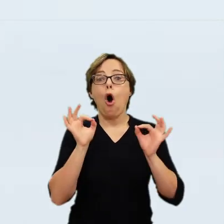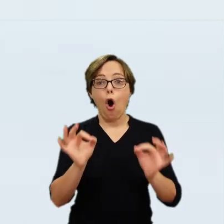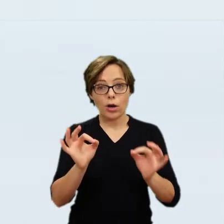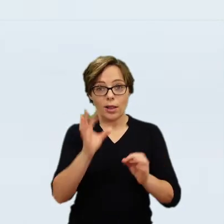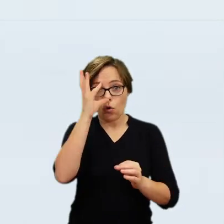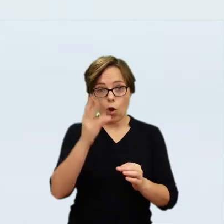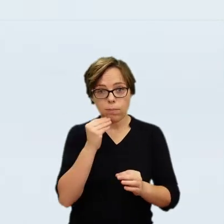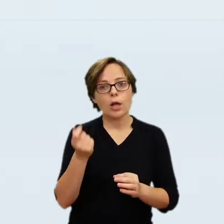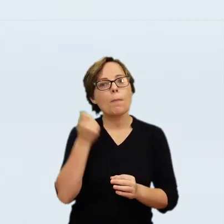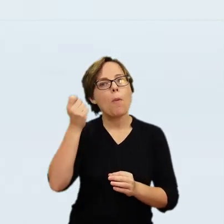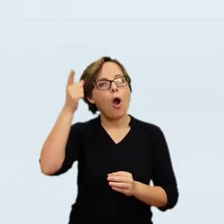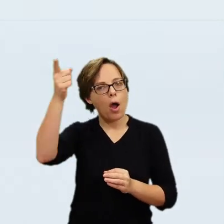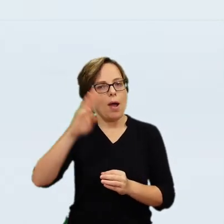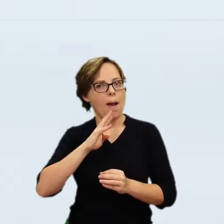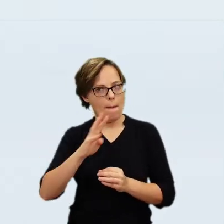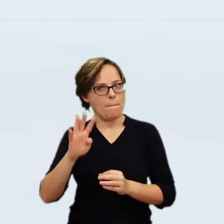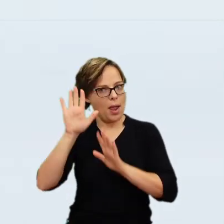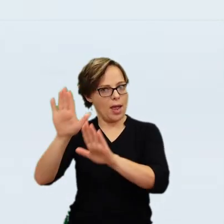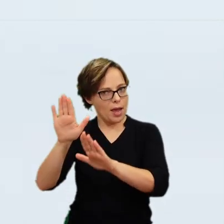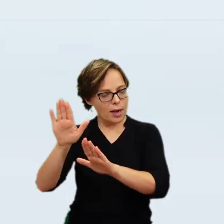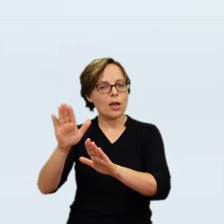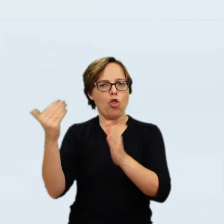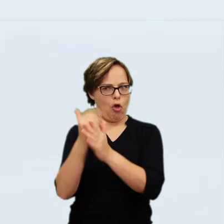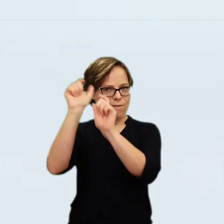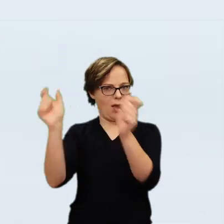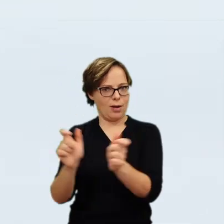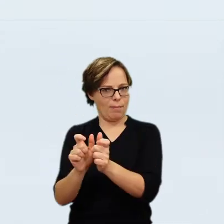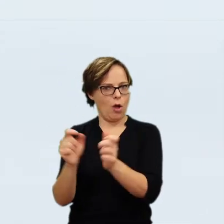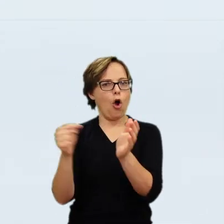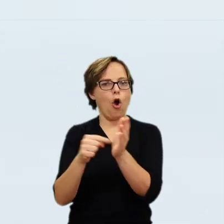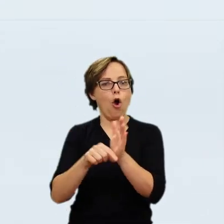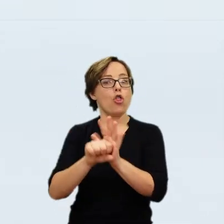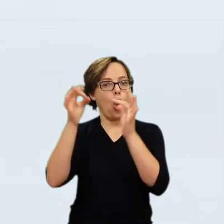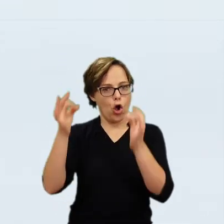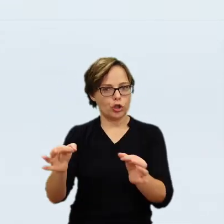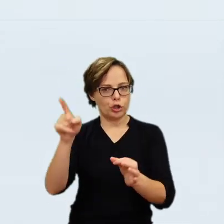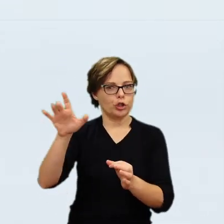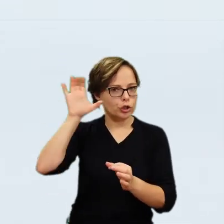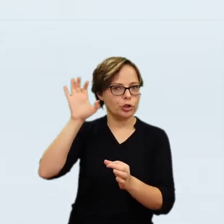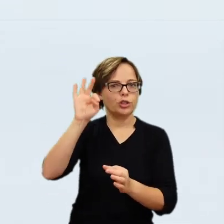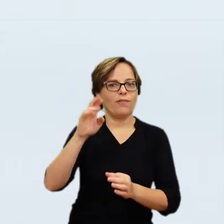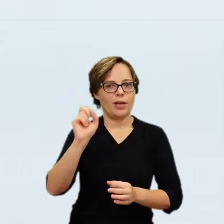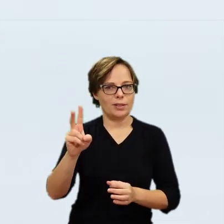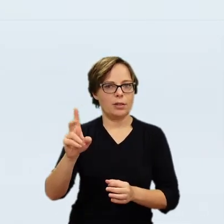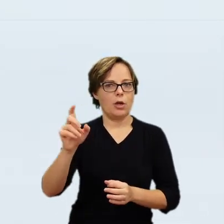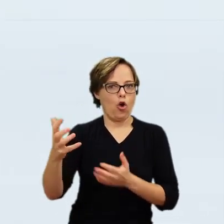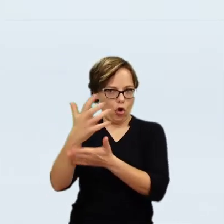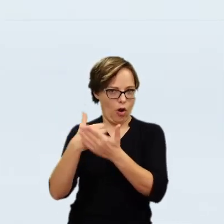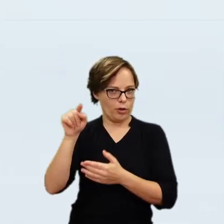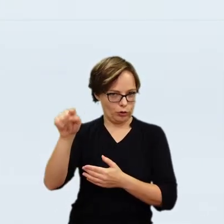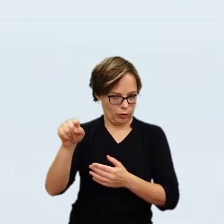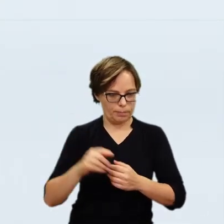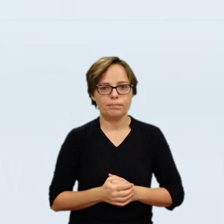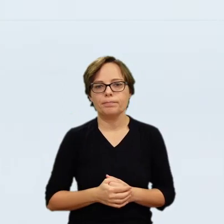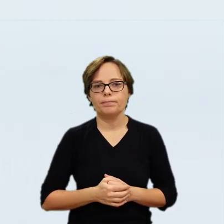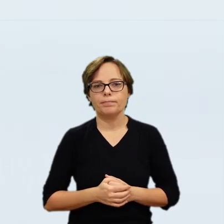paintings by Rembrandt, the largest selection of works by the artist ever assembled at that time. and if you want to see